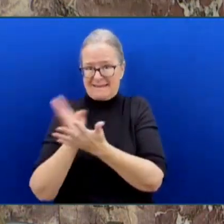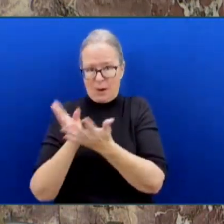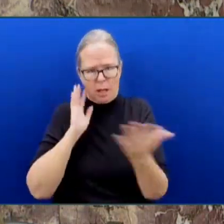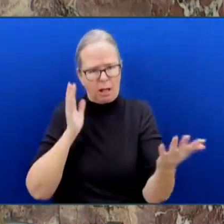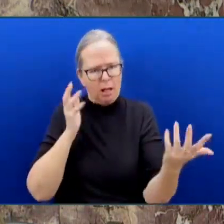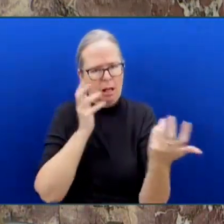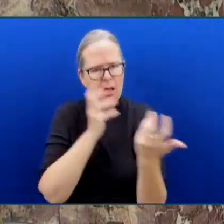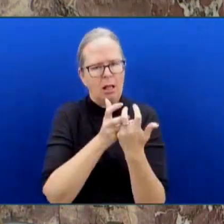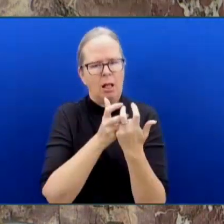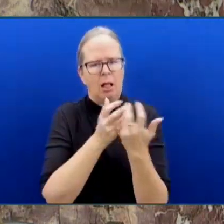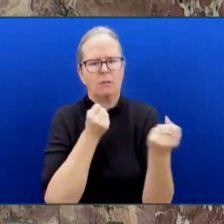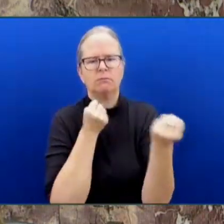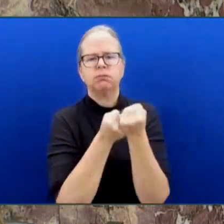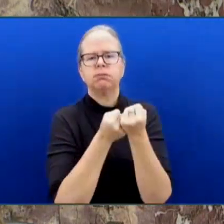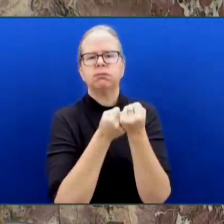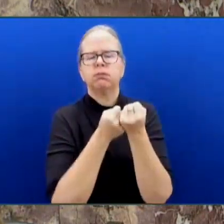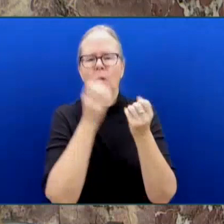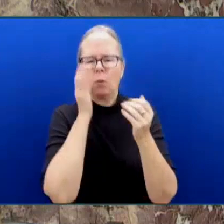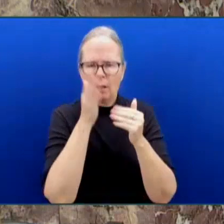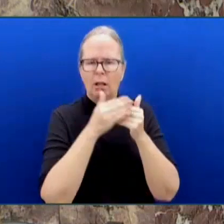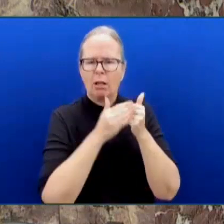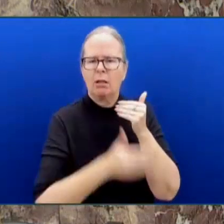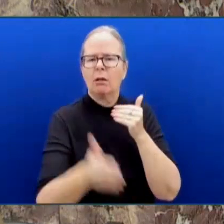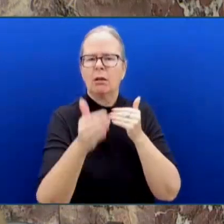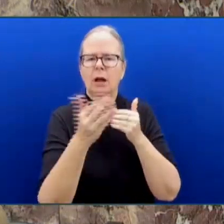government with a whole-of-government approach.